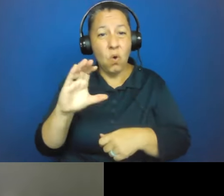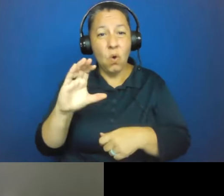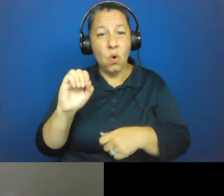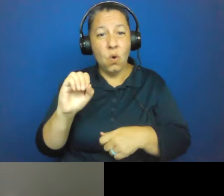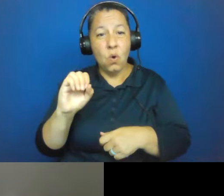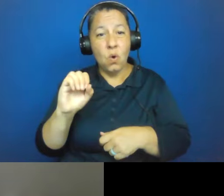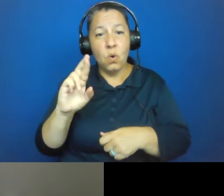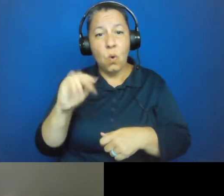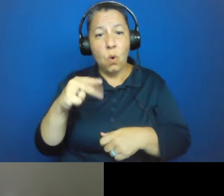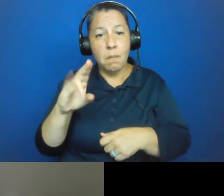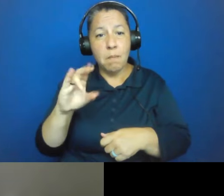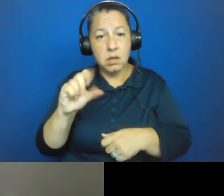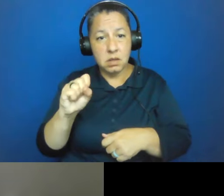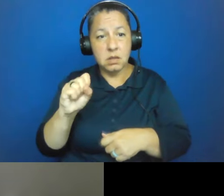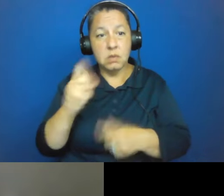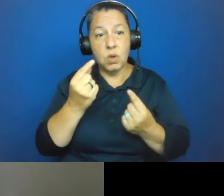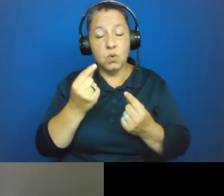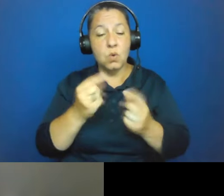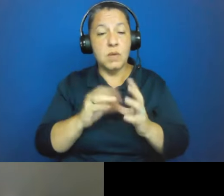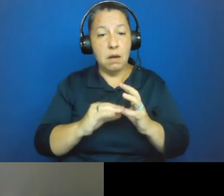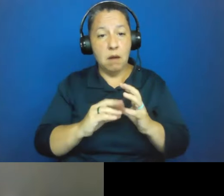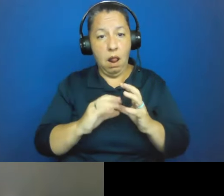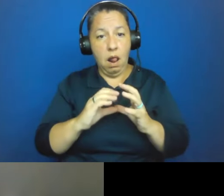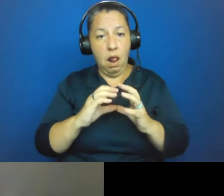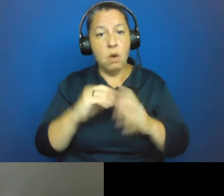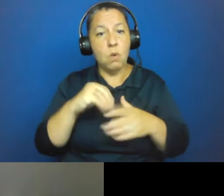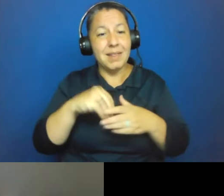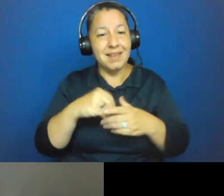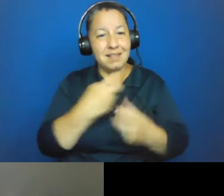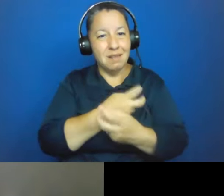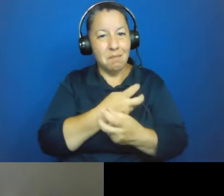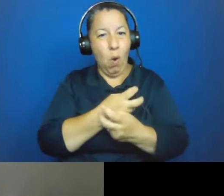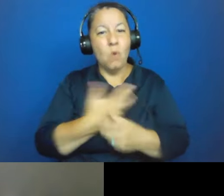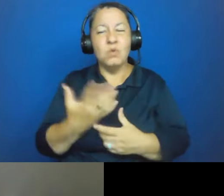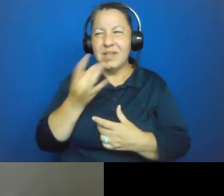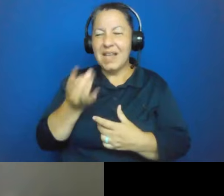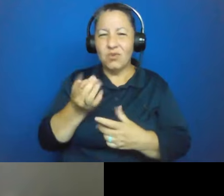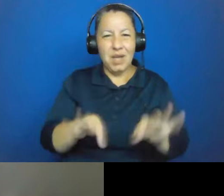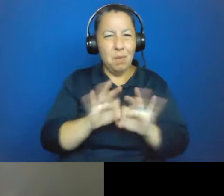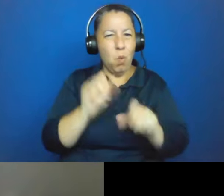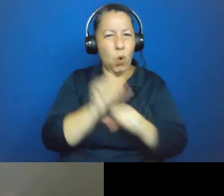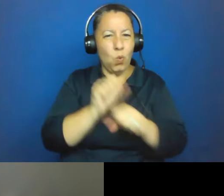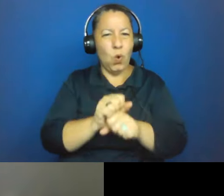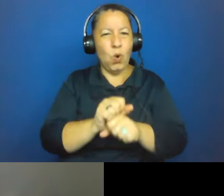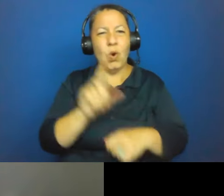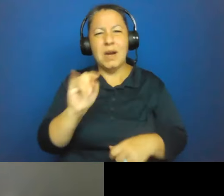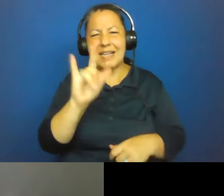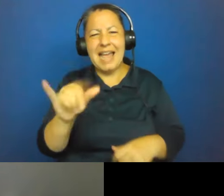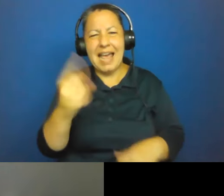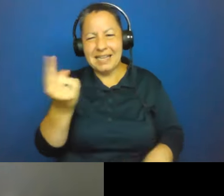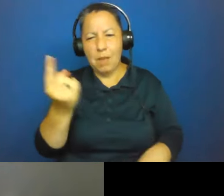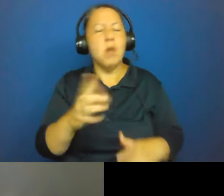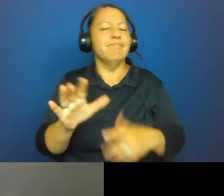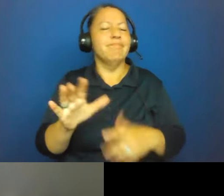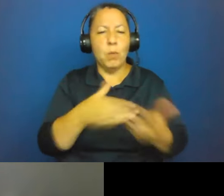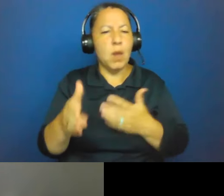in the bone. So there is very interesting, very important work. The name is Teddy Setzer. There's some excellent work on haemazoine. There's